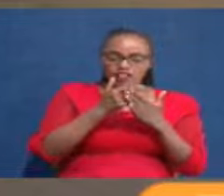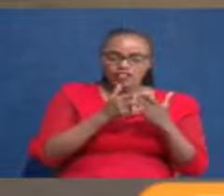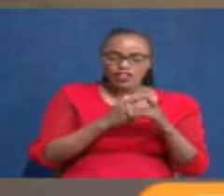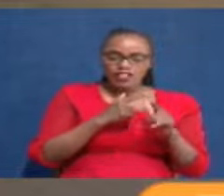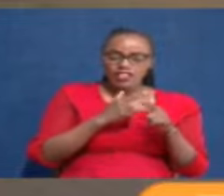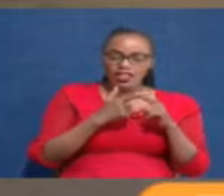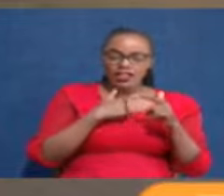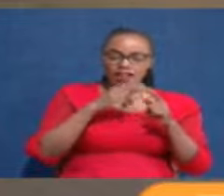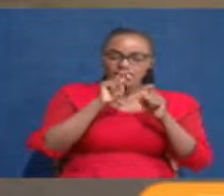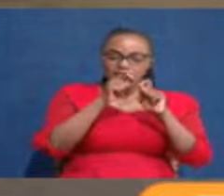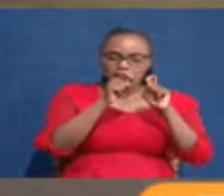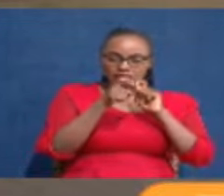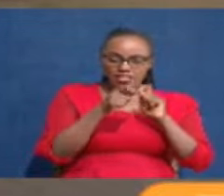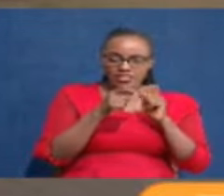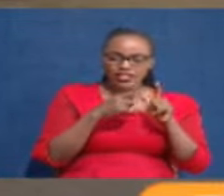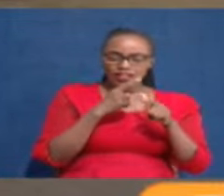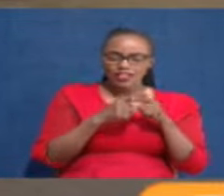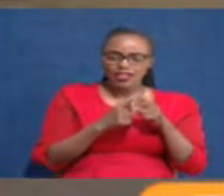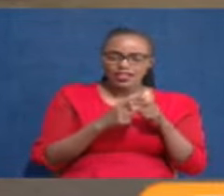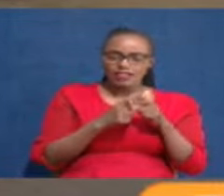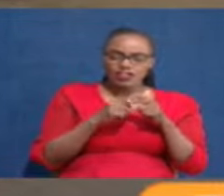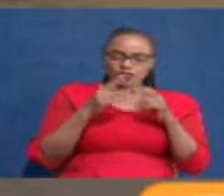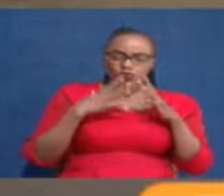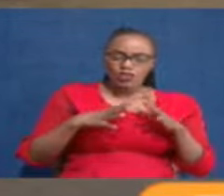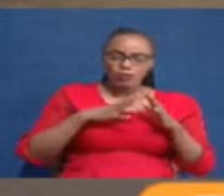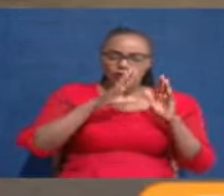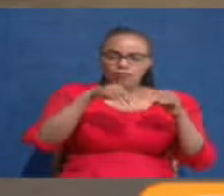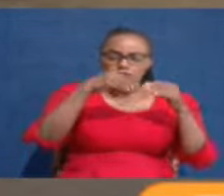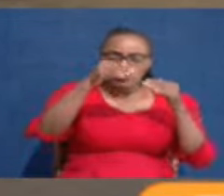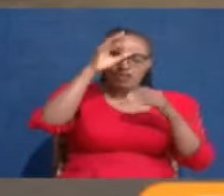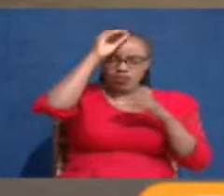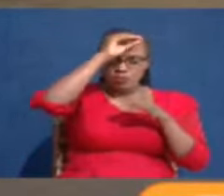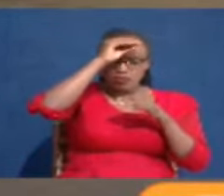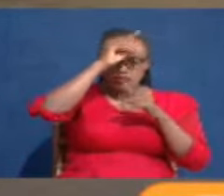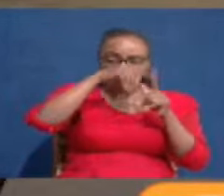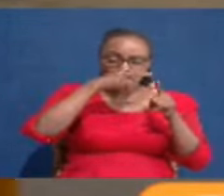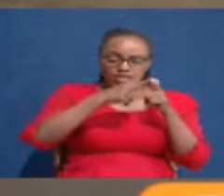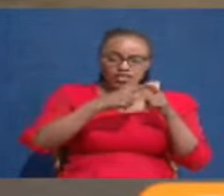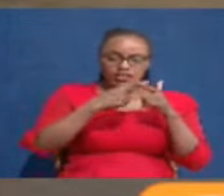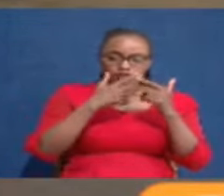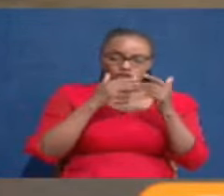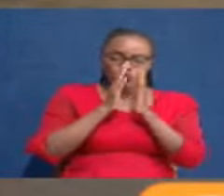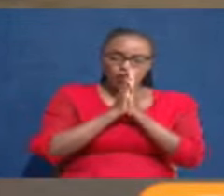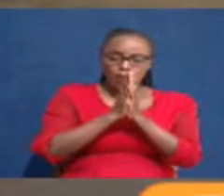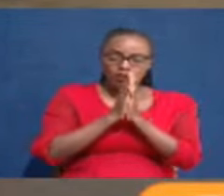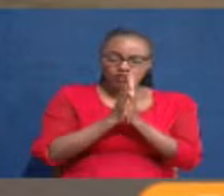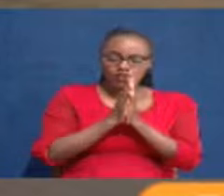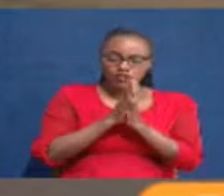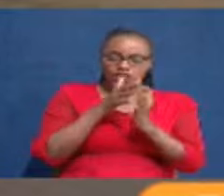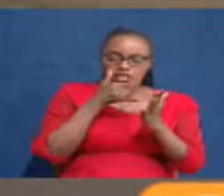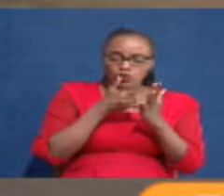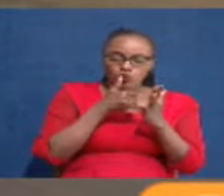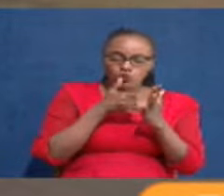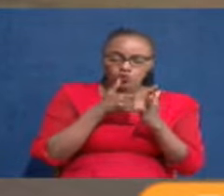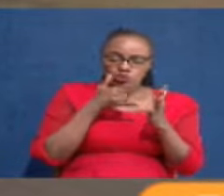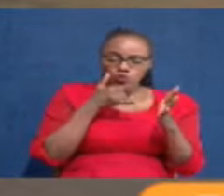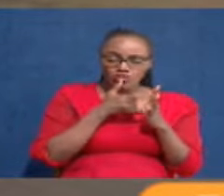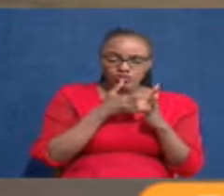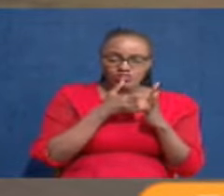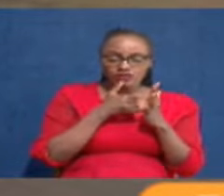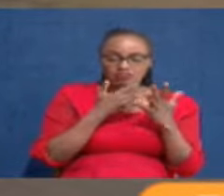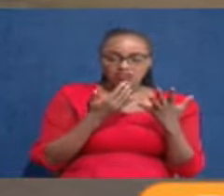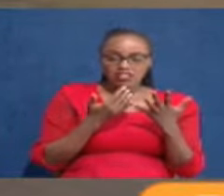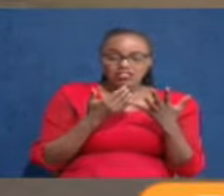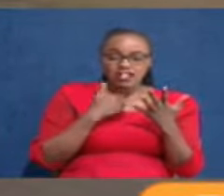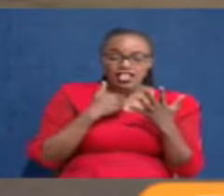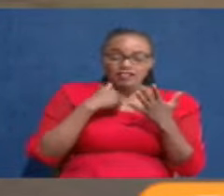amendments. Izikwe mwendo kwa wanaichi, uapatia mawoni yao, kamati ipokele mawoni, include mawoni yao nini through amendments,